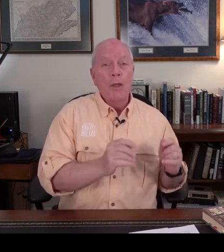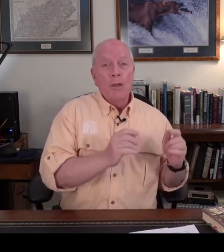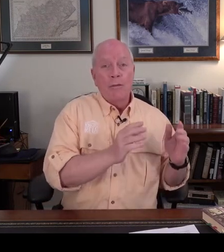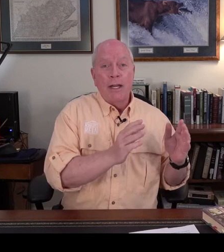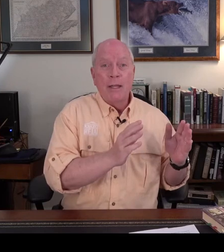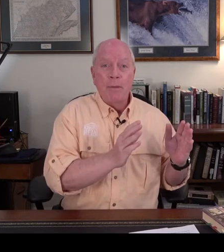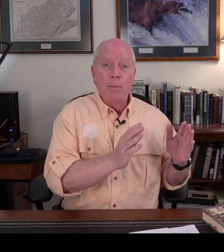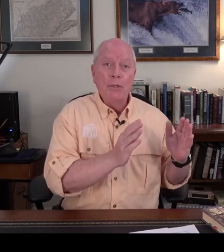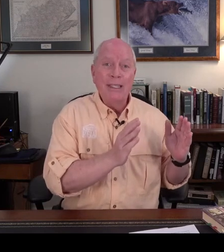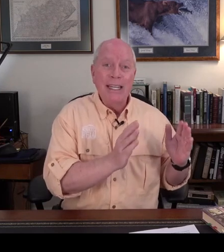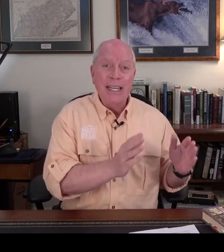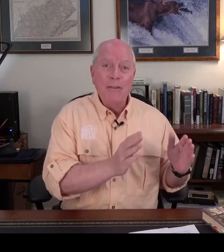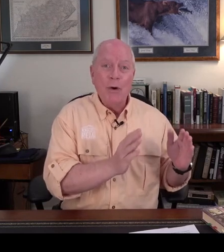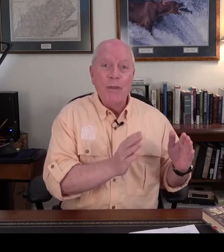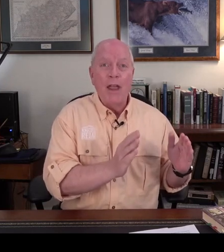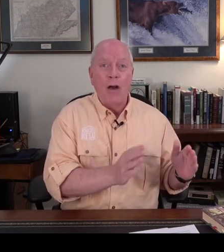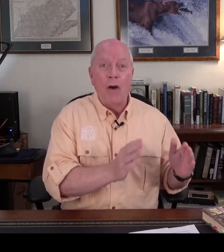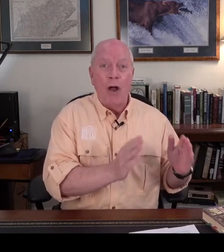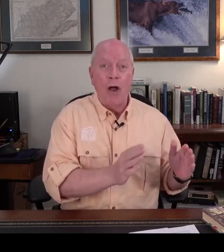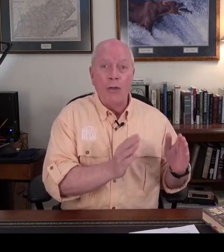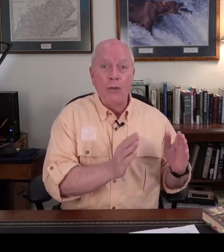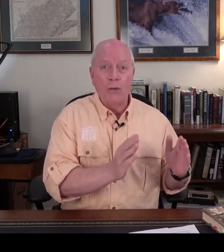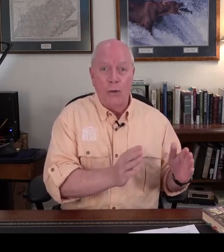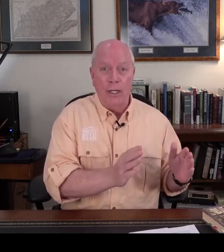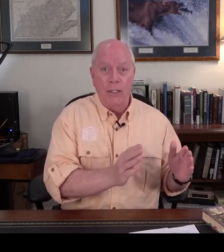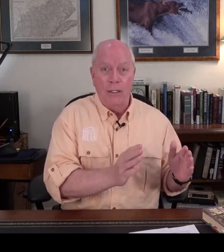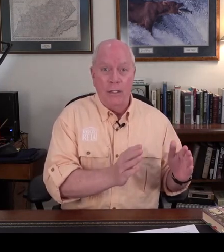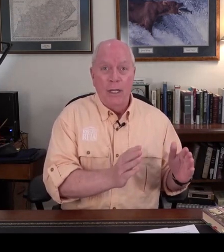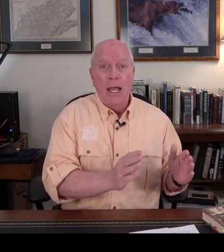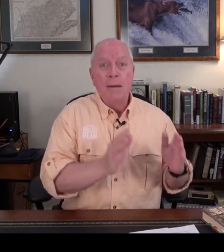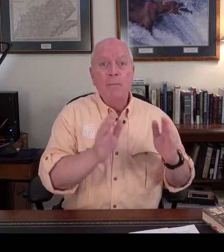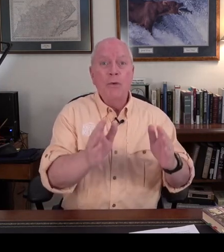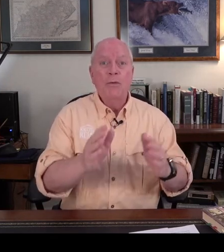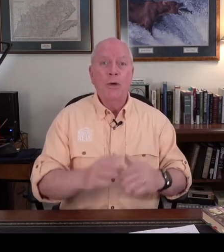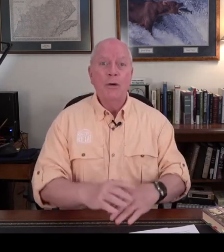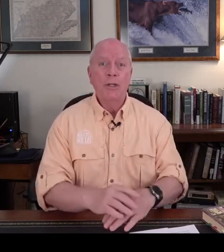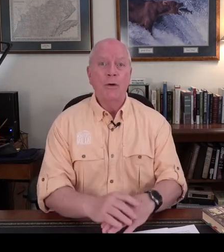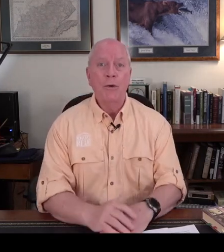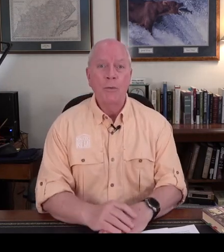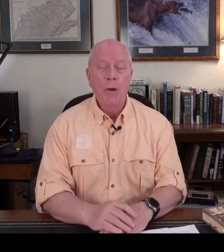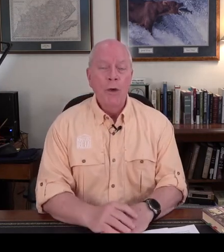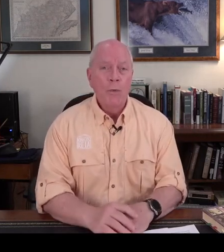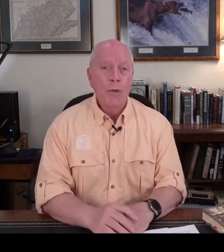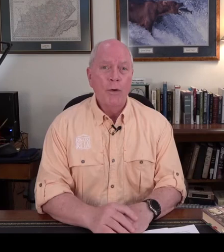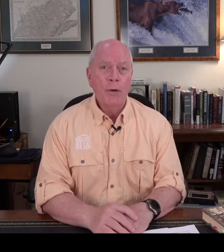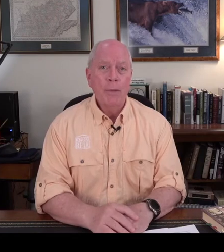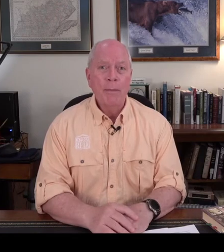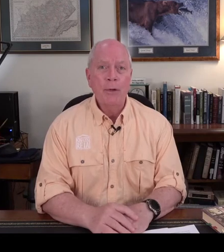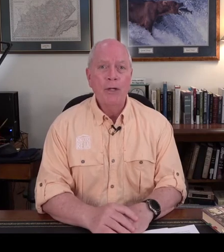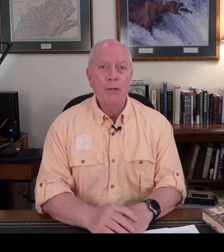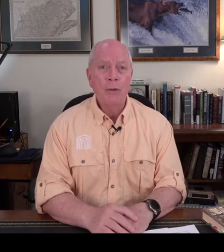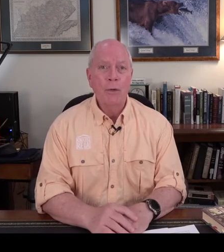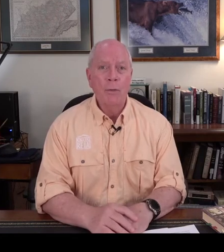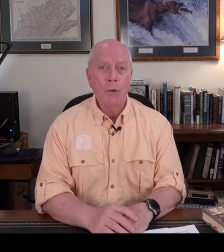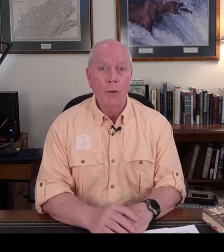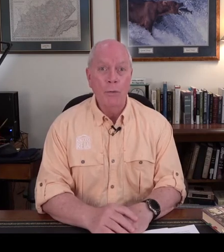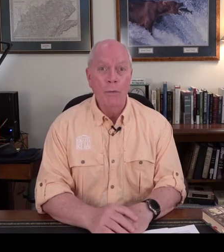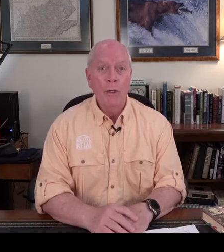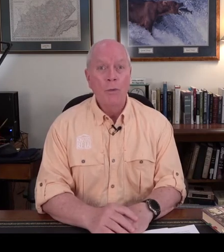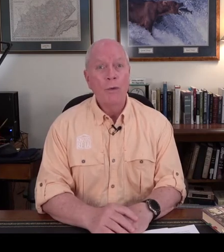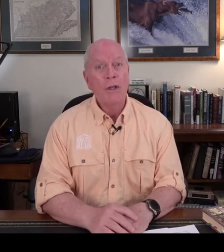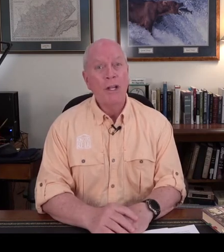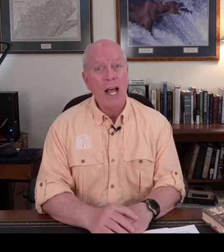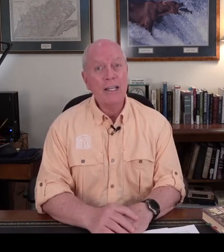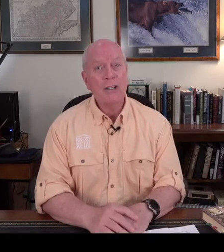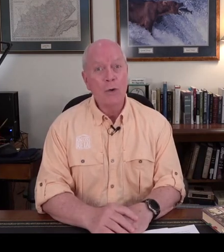problem you've got to get people to leave where they are on the street and move to a hotel room where they're going to be put into a room